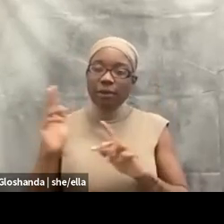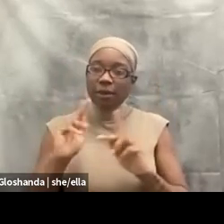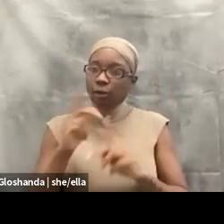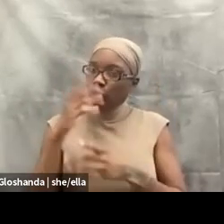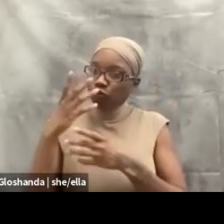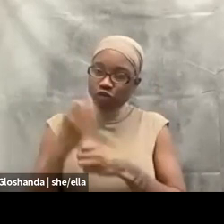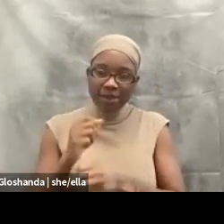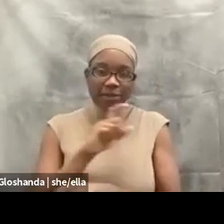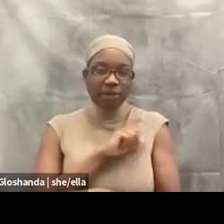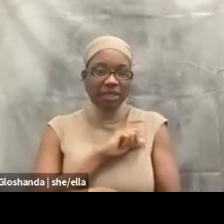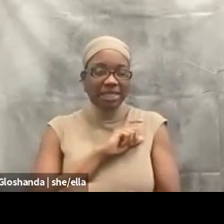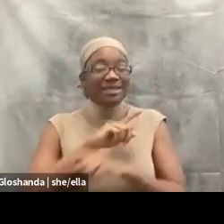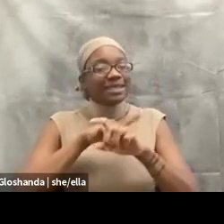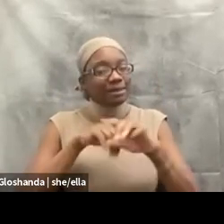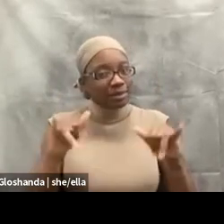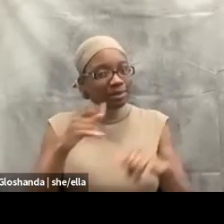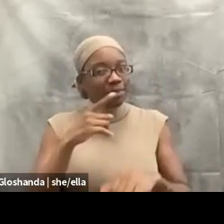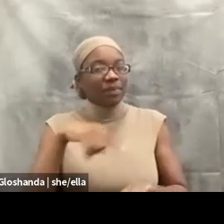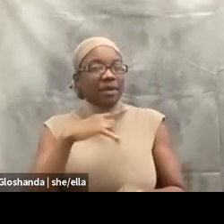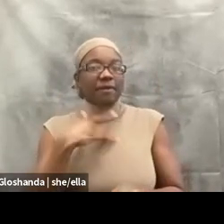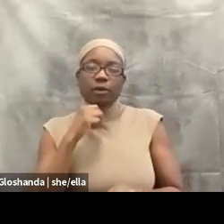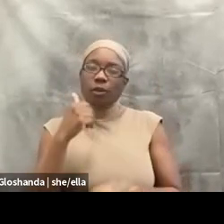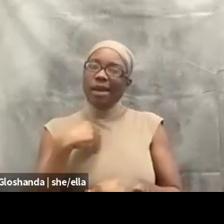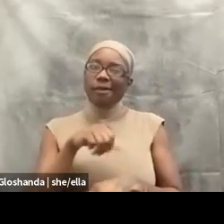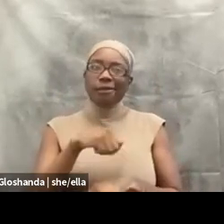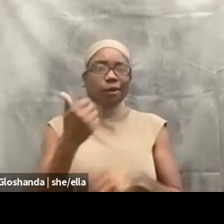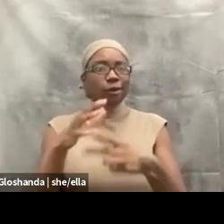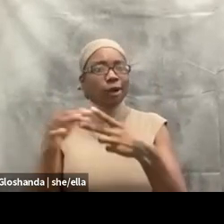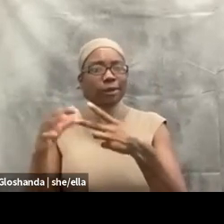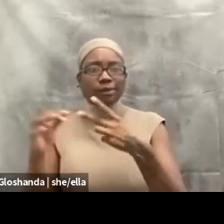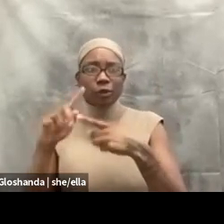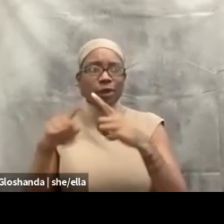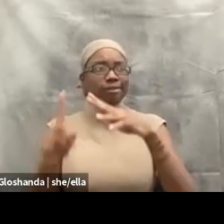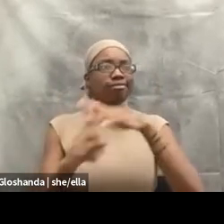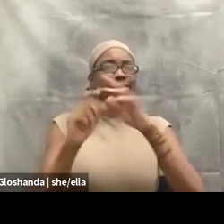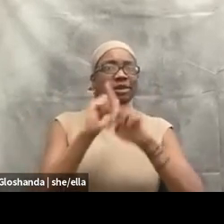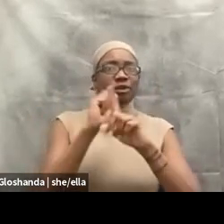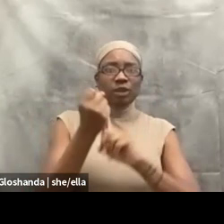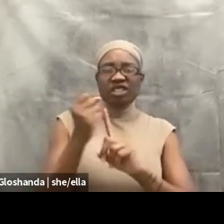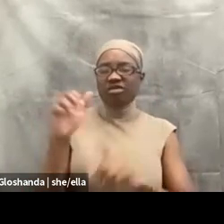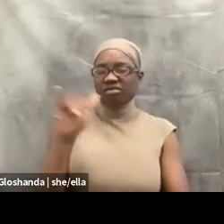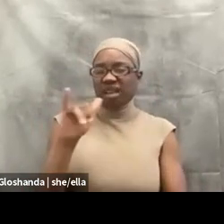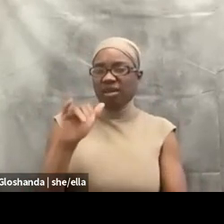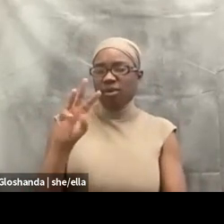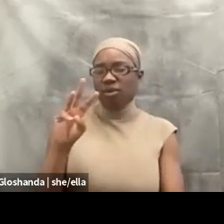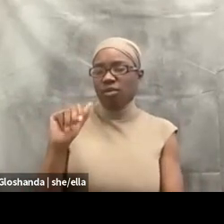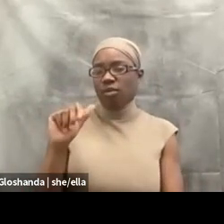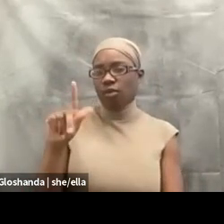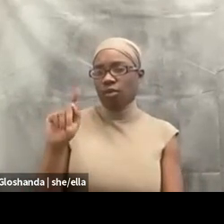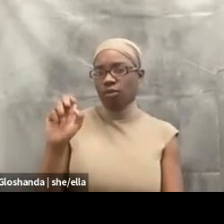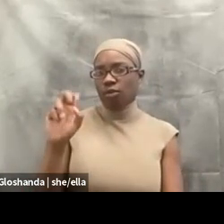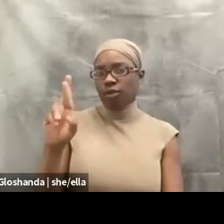as if they have like no other options, um, what situations happen, um, like the Walter Wallace situation.